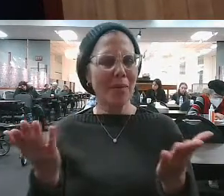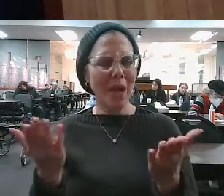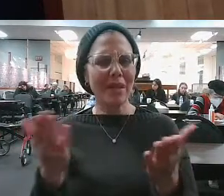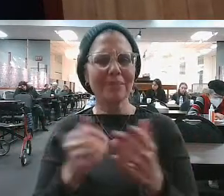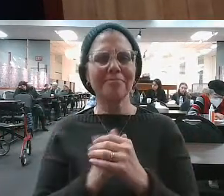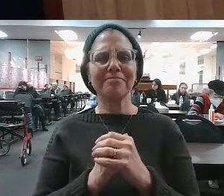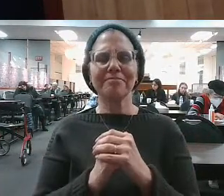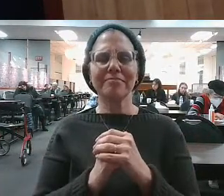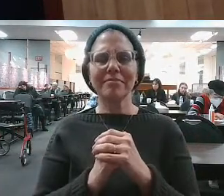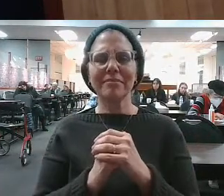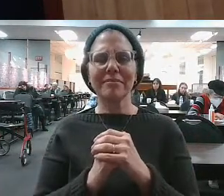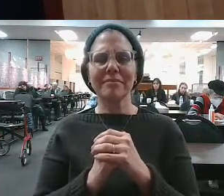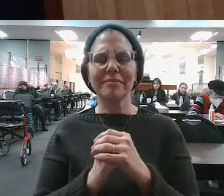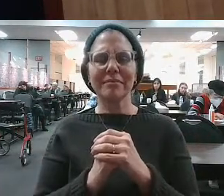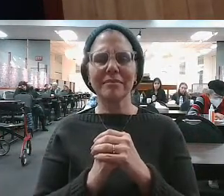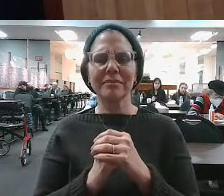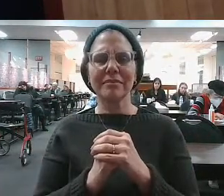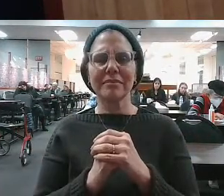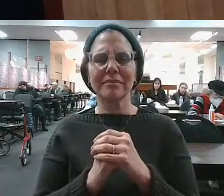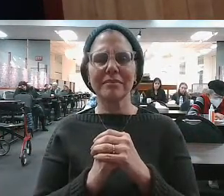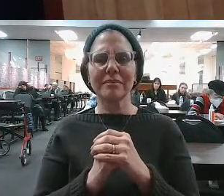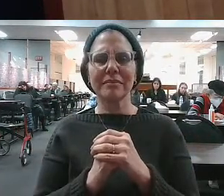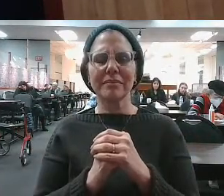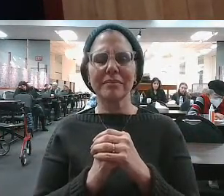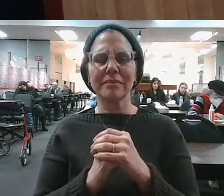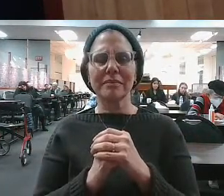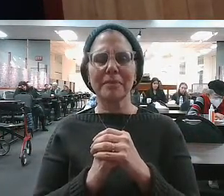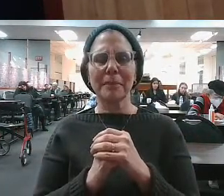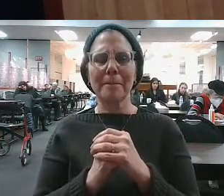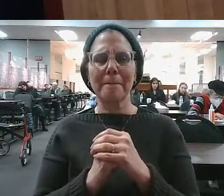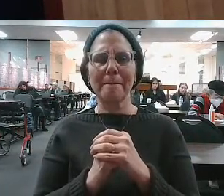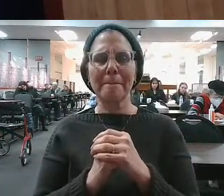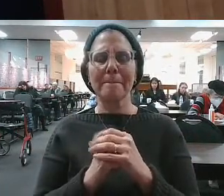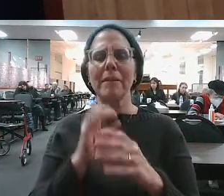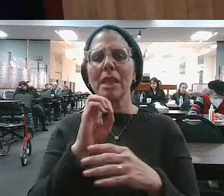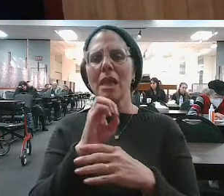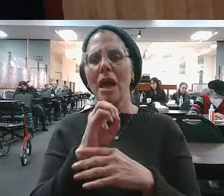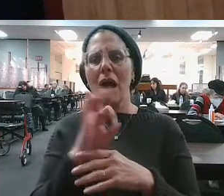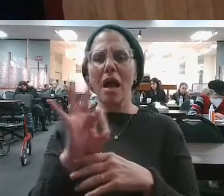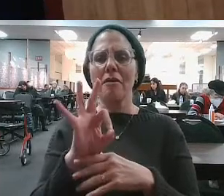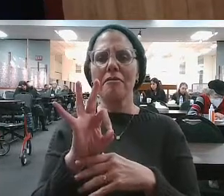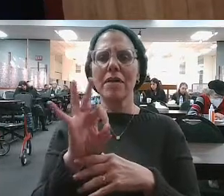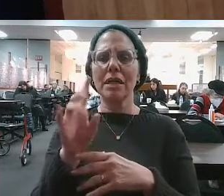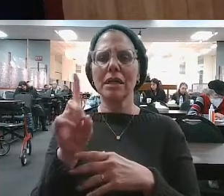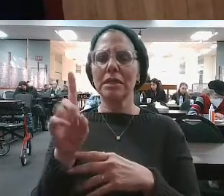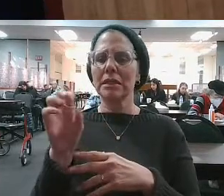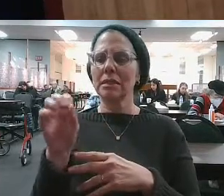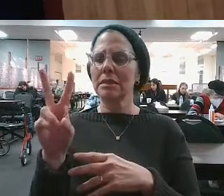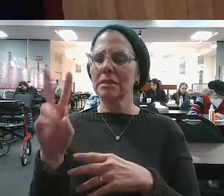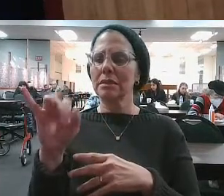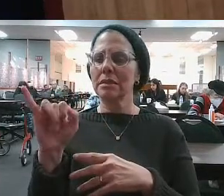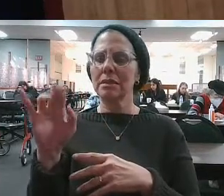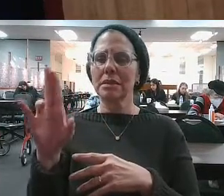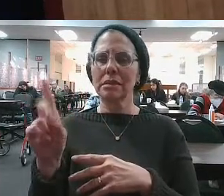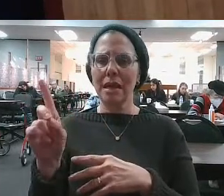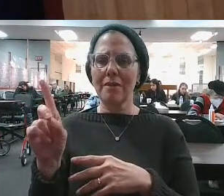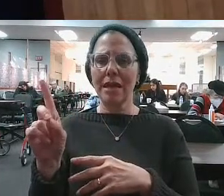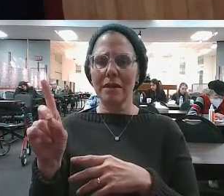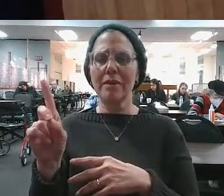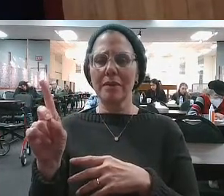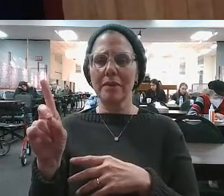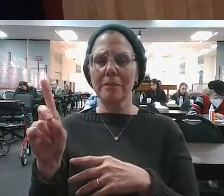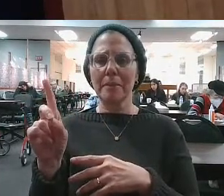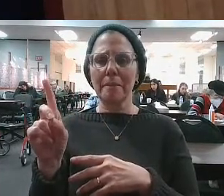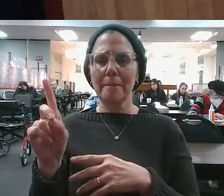'yegasheu v'yilech. So, v'yilech. So, again, literally translated, L'david, of David. B'shanosah ta'amol ithnei avimelech.